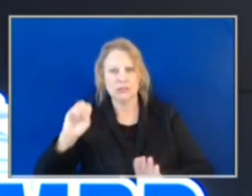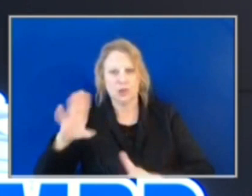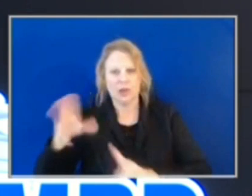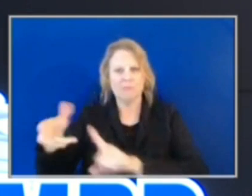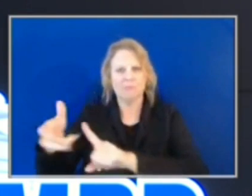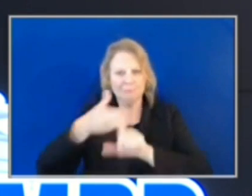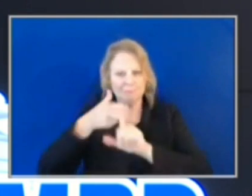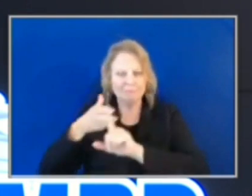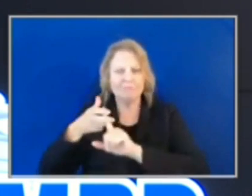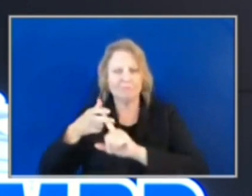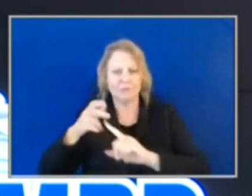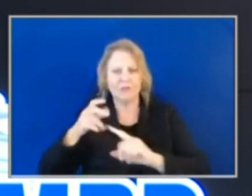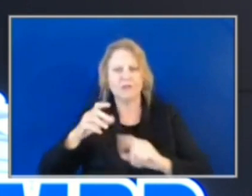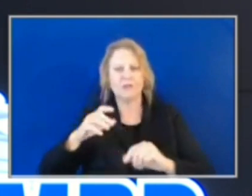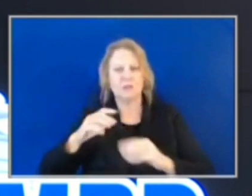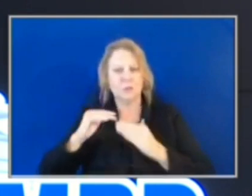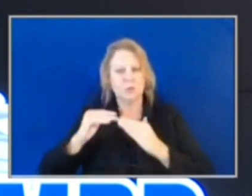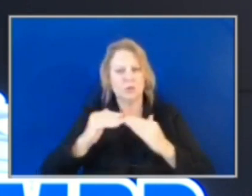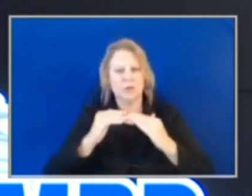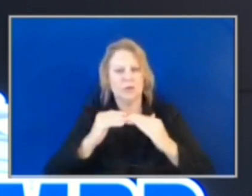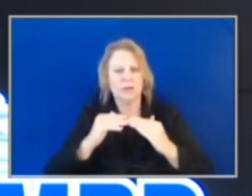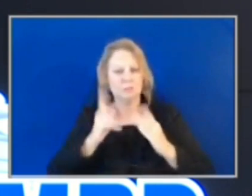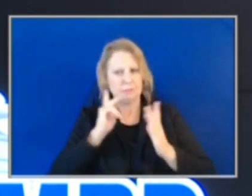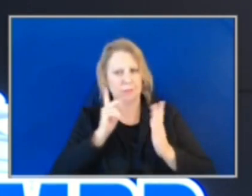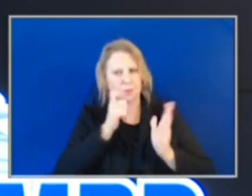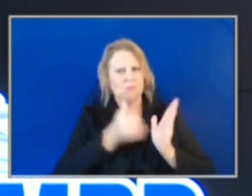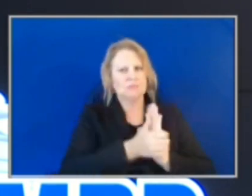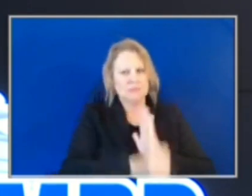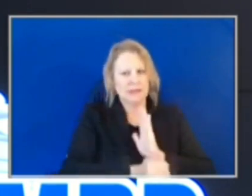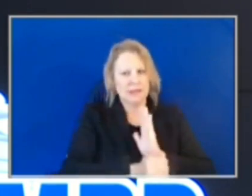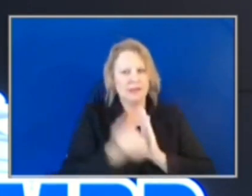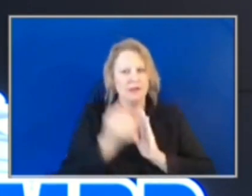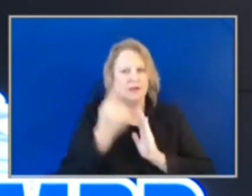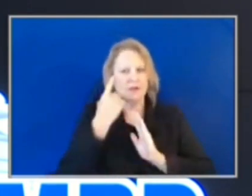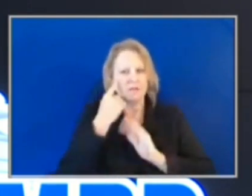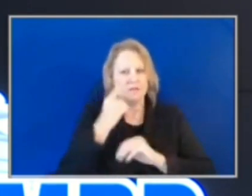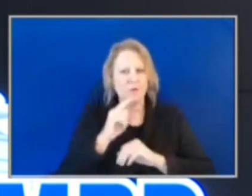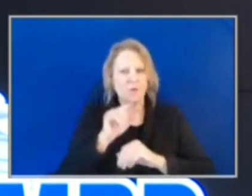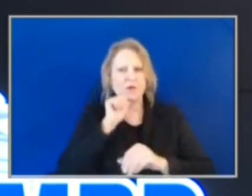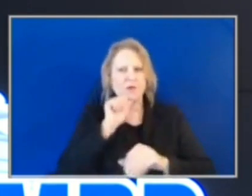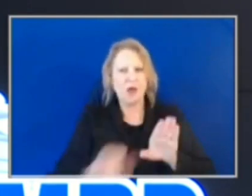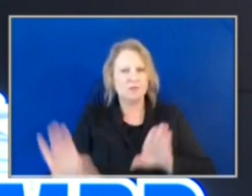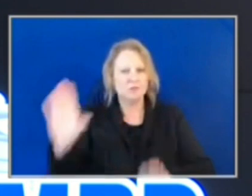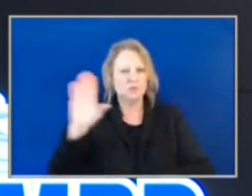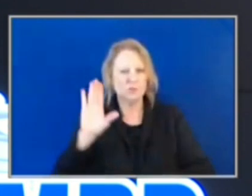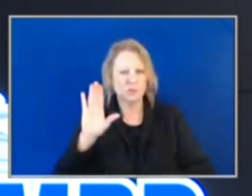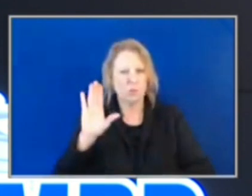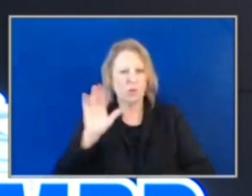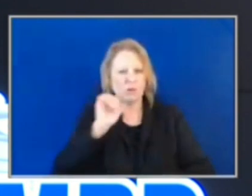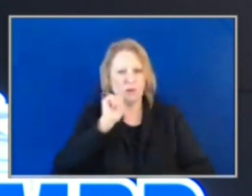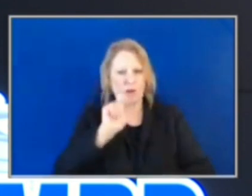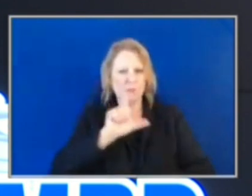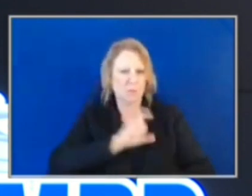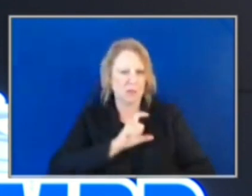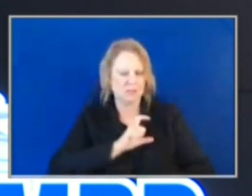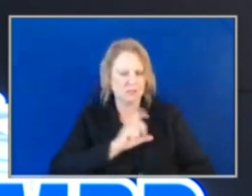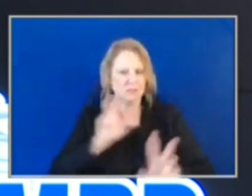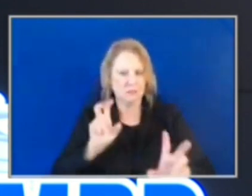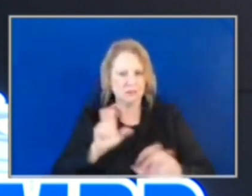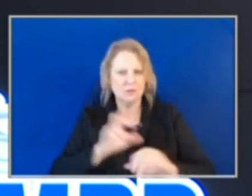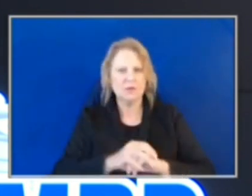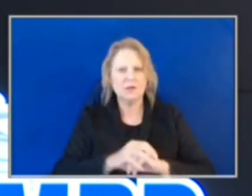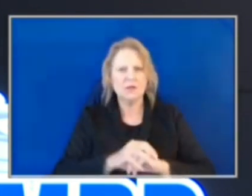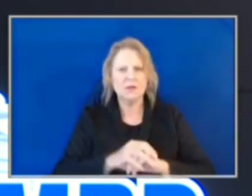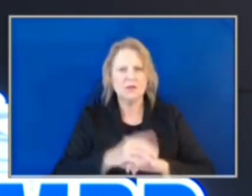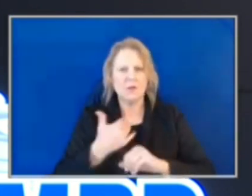folks to come in for the positions of non-sworn roles here at CMPD. Currently, have fewer